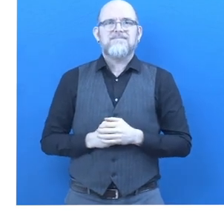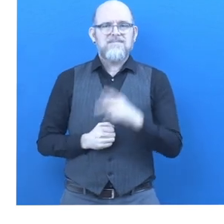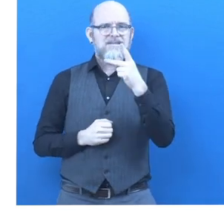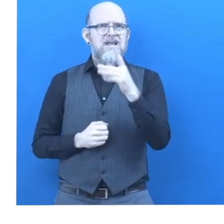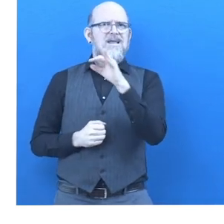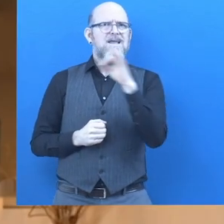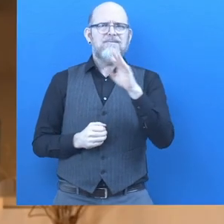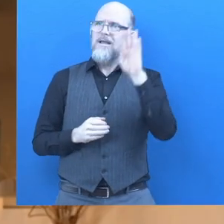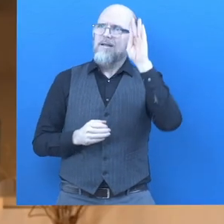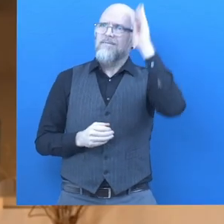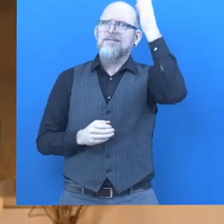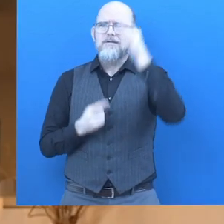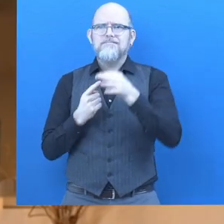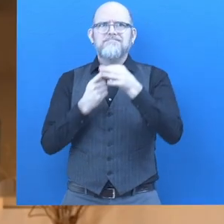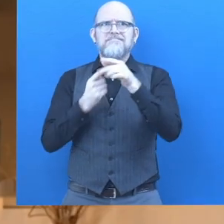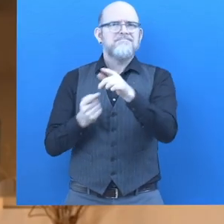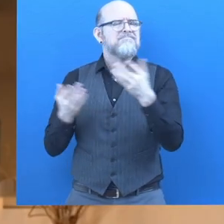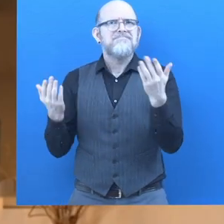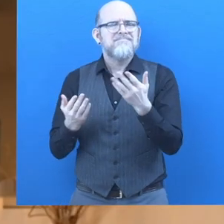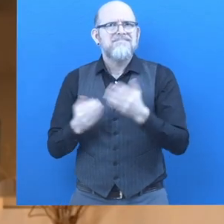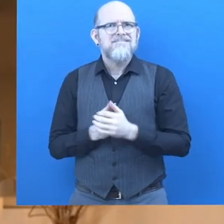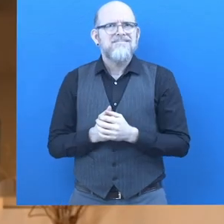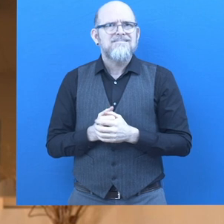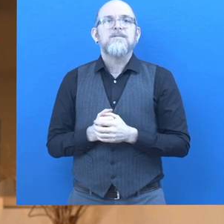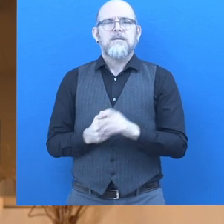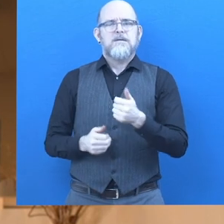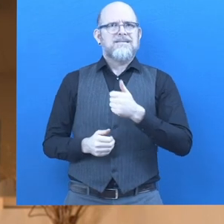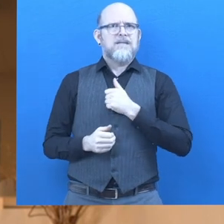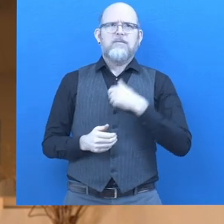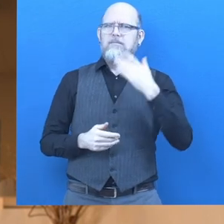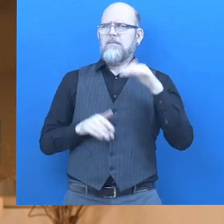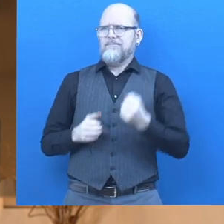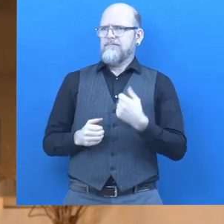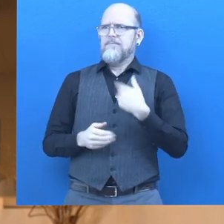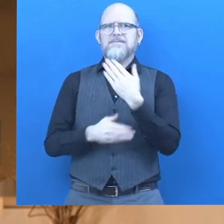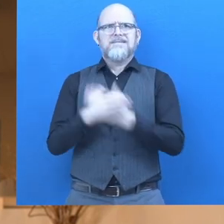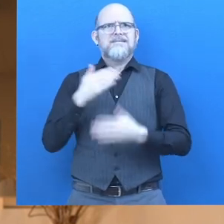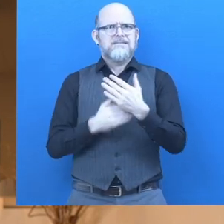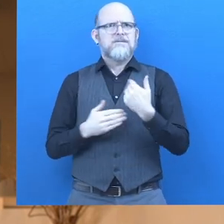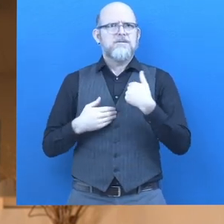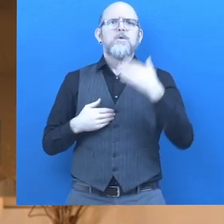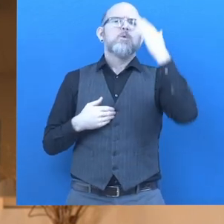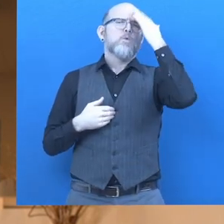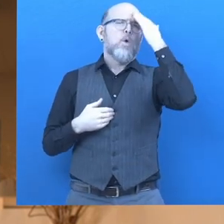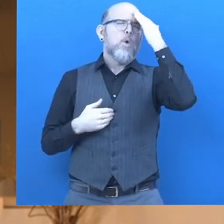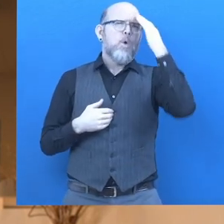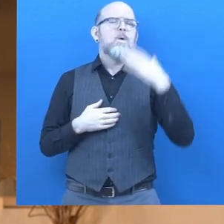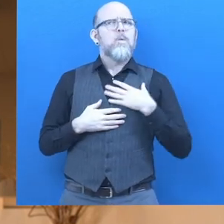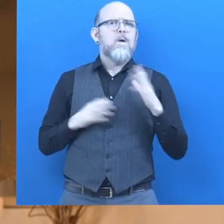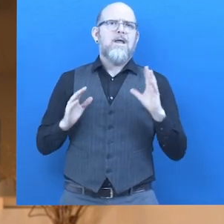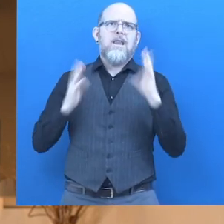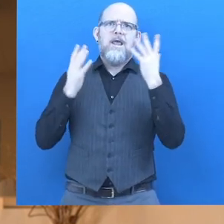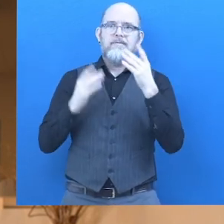I'm coming from the community that I serve. I know how living with